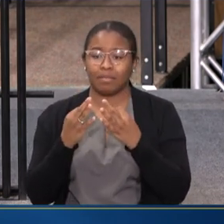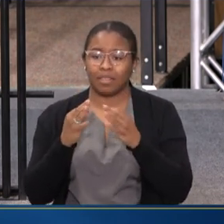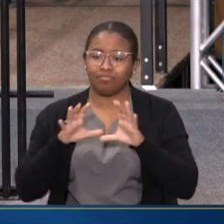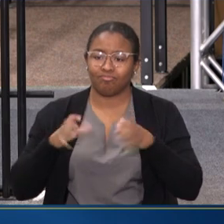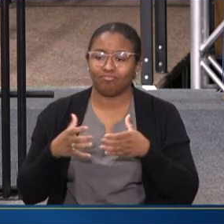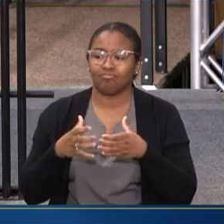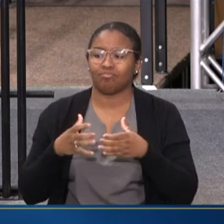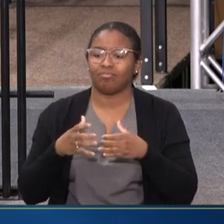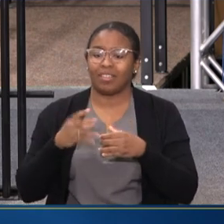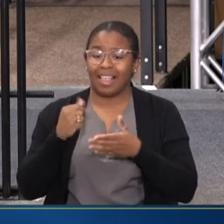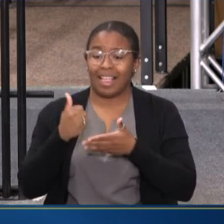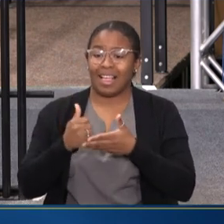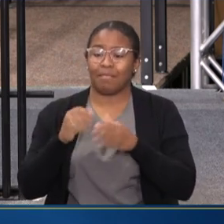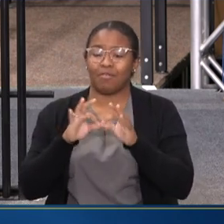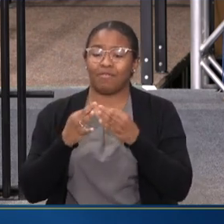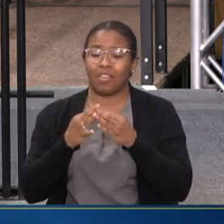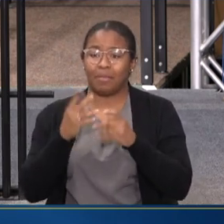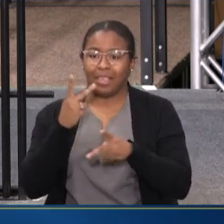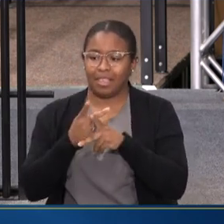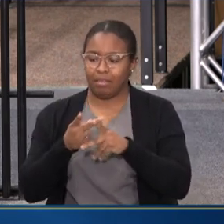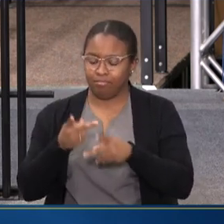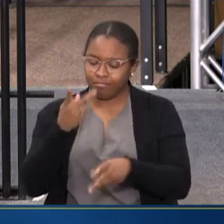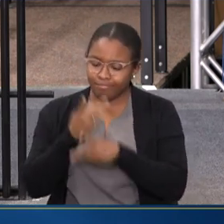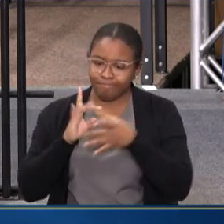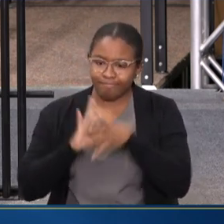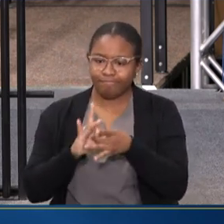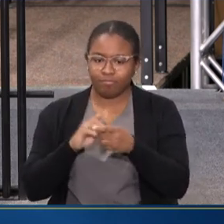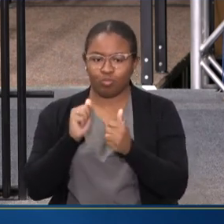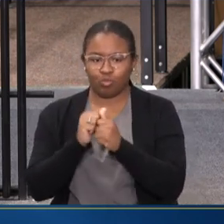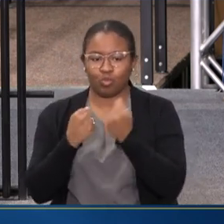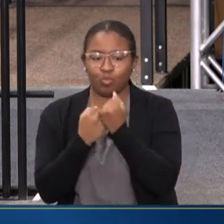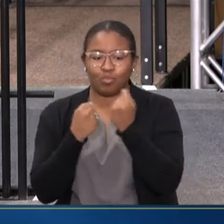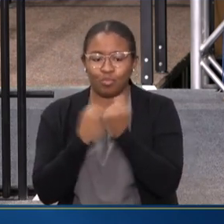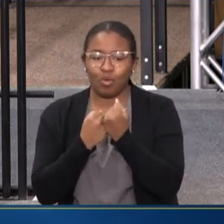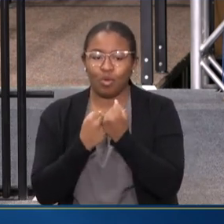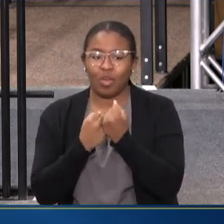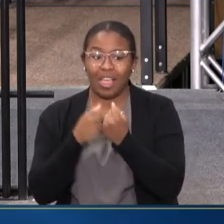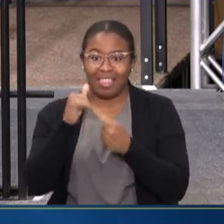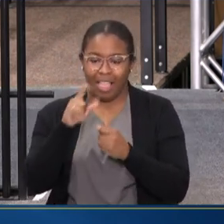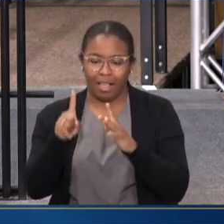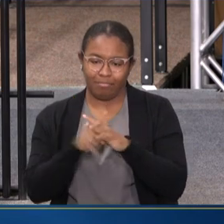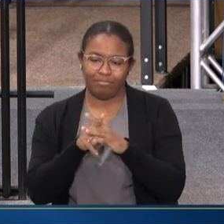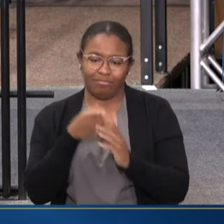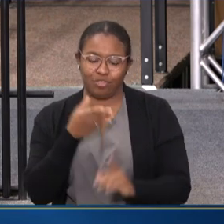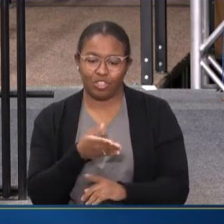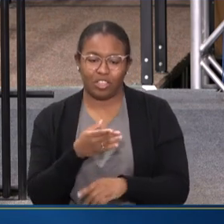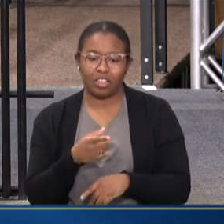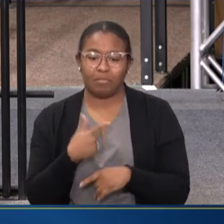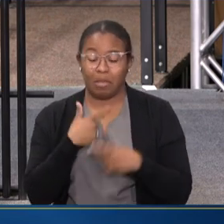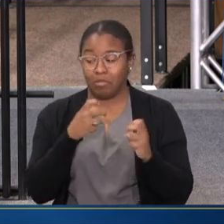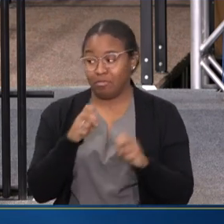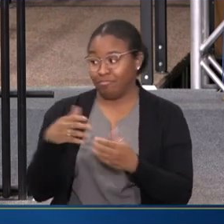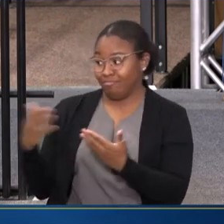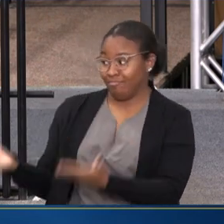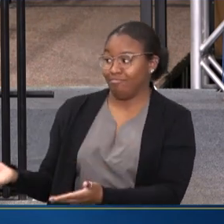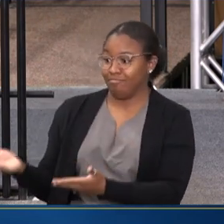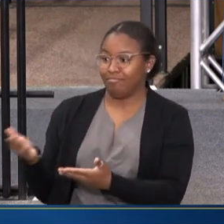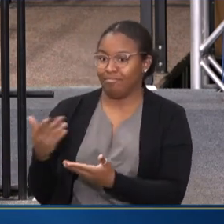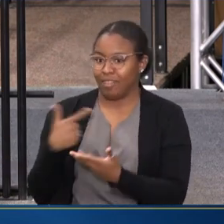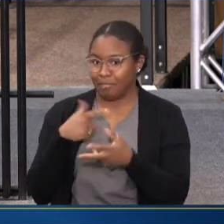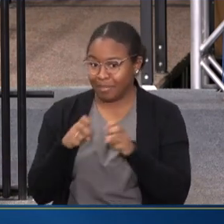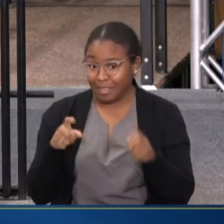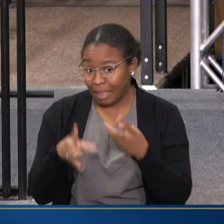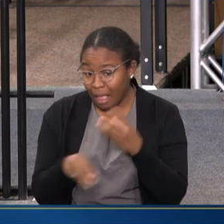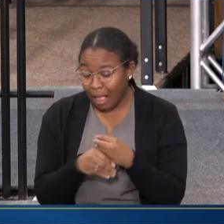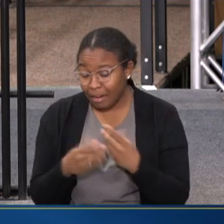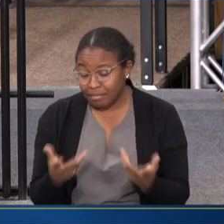AND HELPING FAMILIES STAY IN TACT WITH SUPPORTS, COMES INTO PLAY THERE. BUT I'LL TURN IT TO OUR PANELISTS TO SEE WHAT THEY HAVE